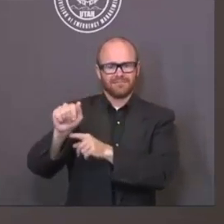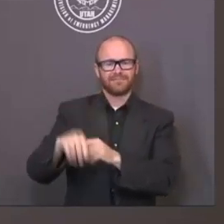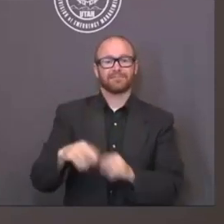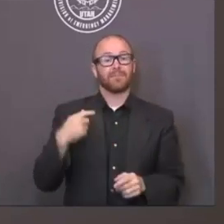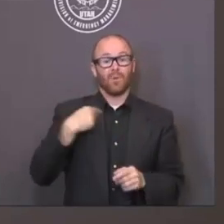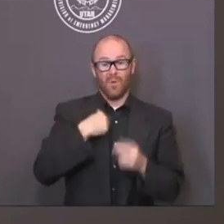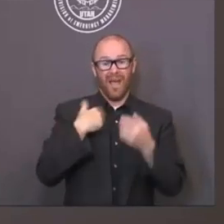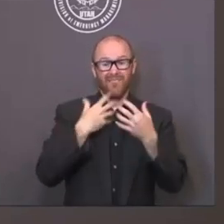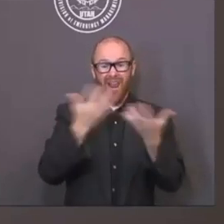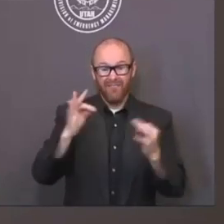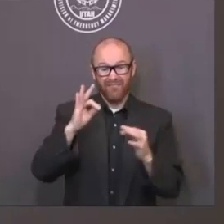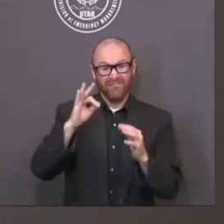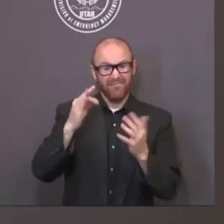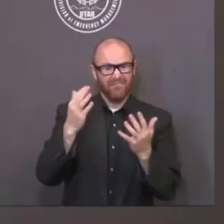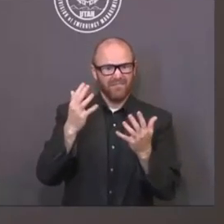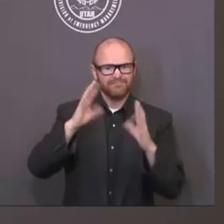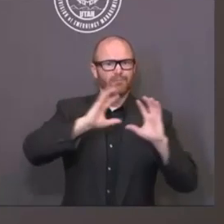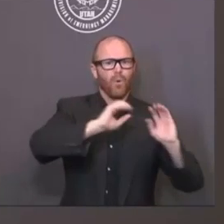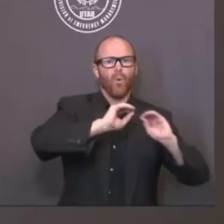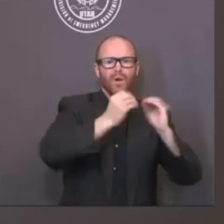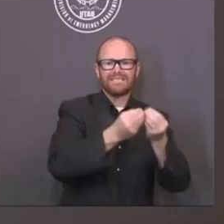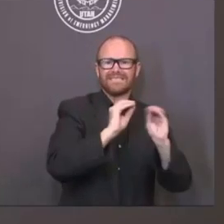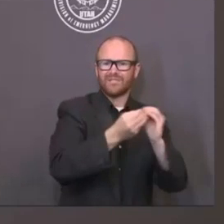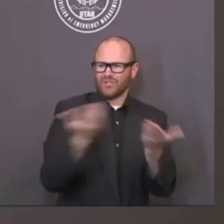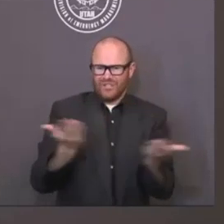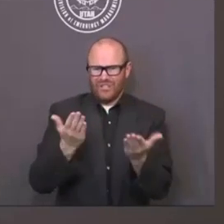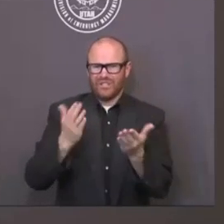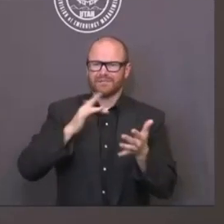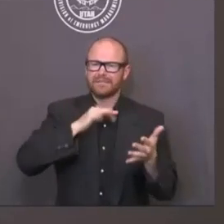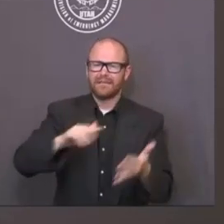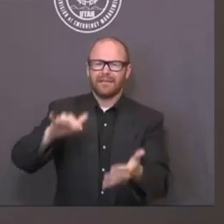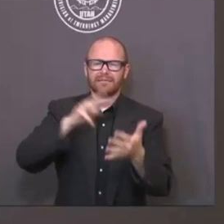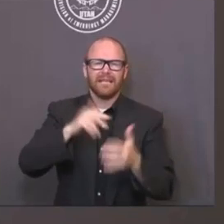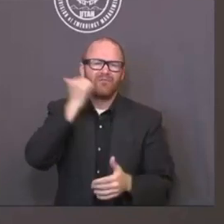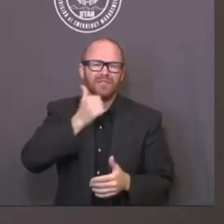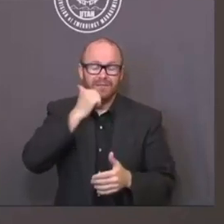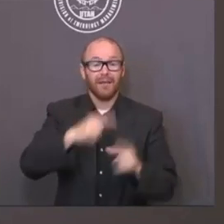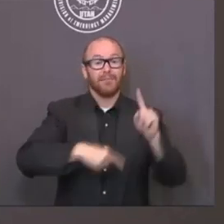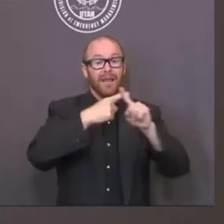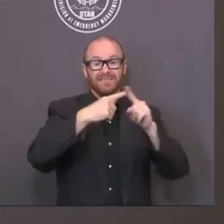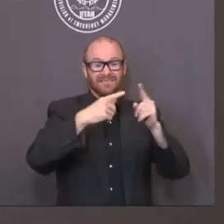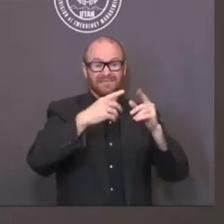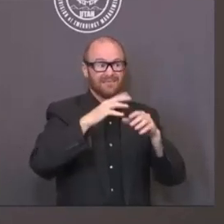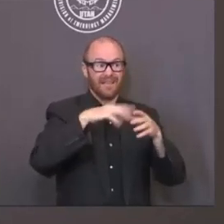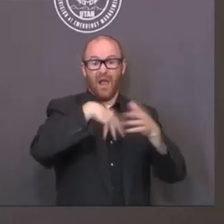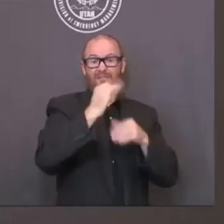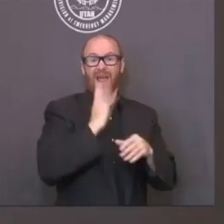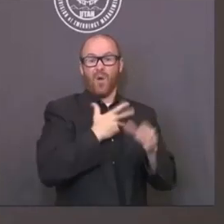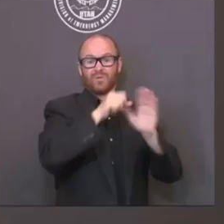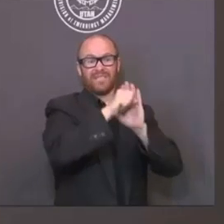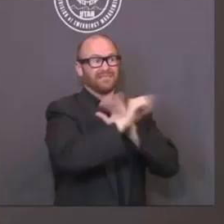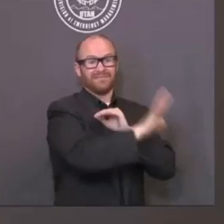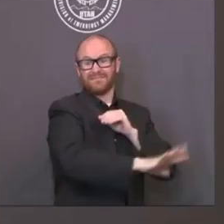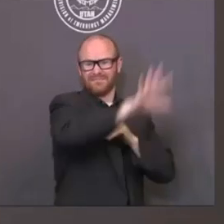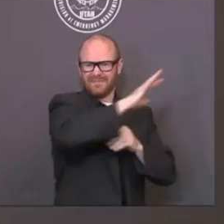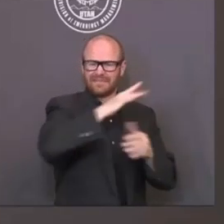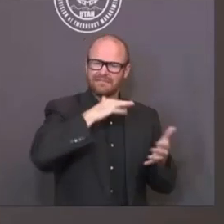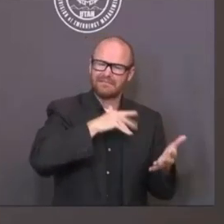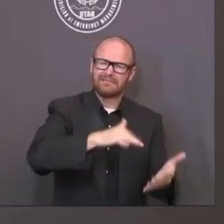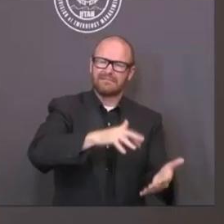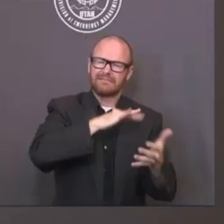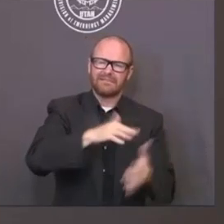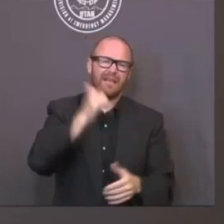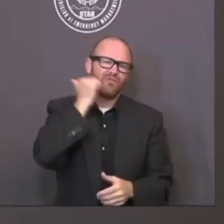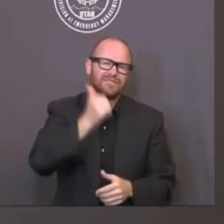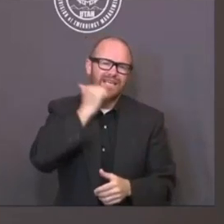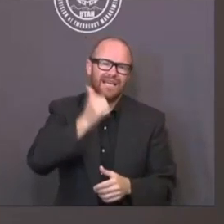out of state, that look at our data and draw different conclusions. That causes me concern. We've got to be on the same